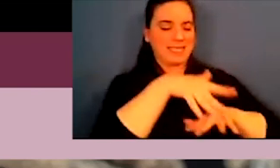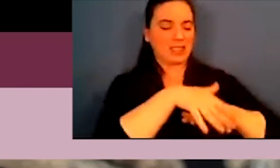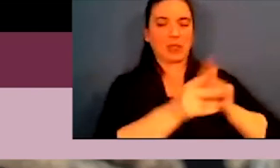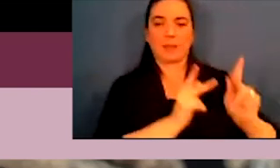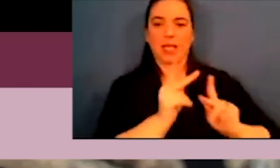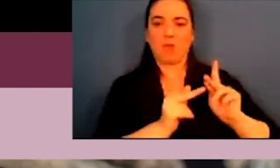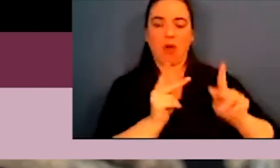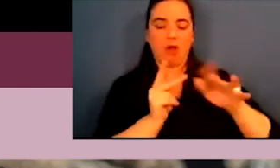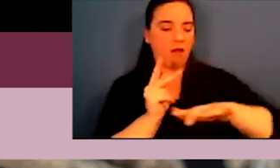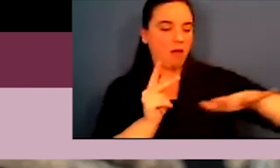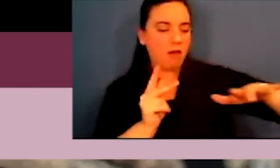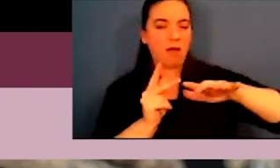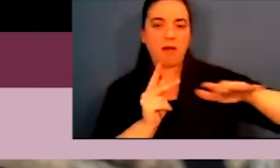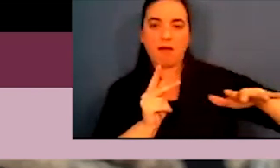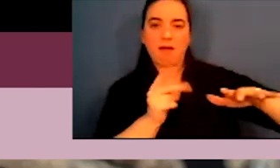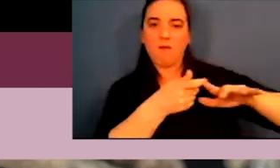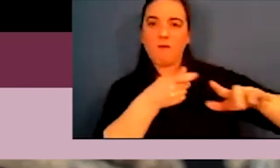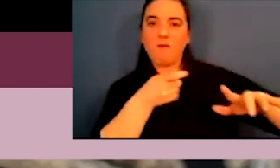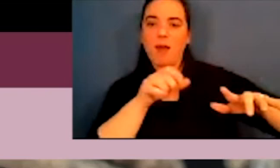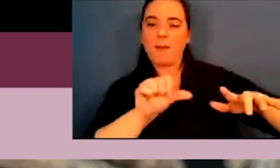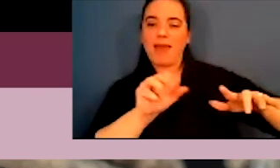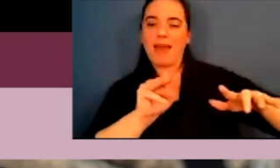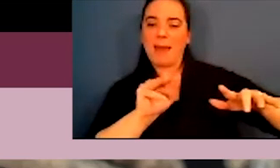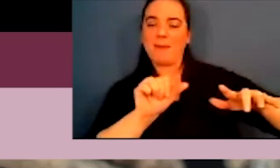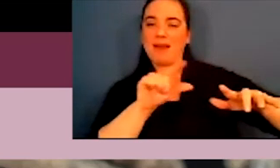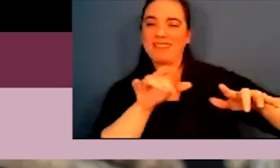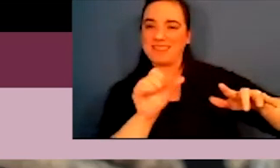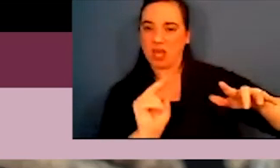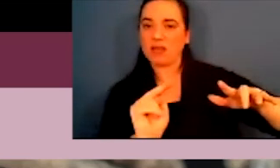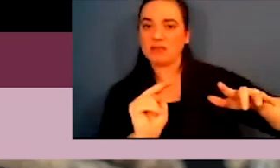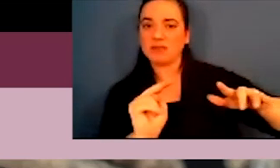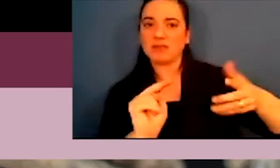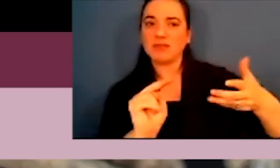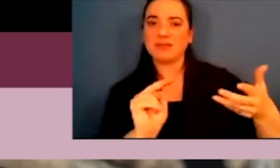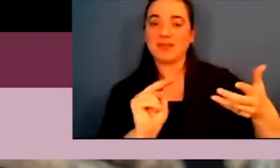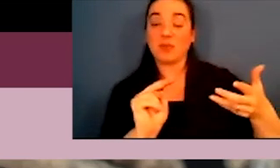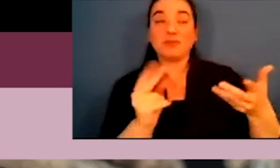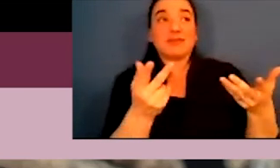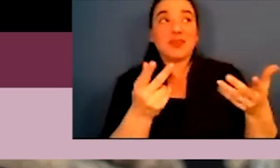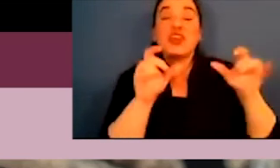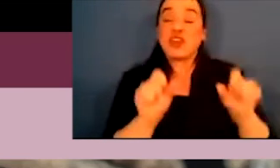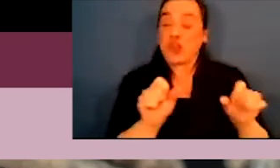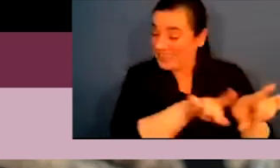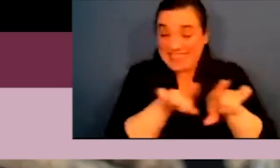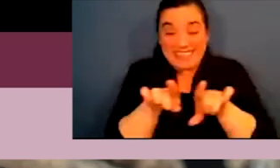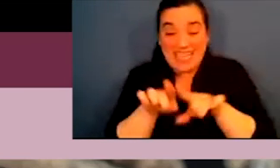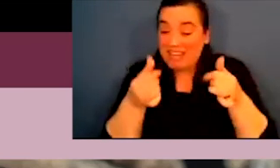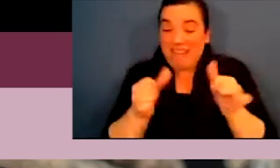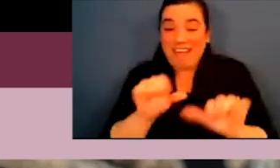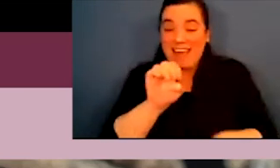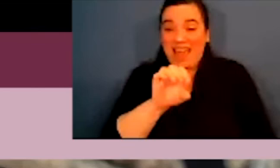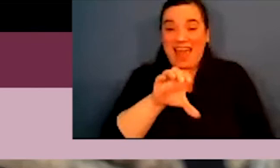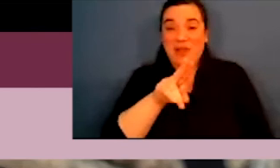indigenous people from the Amazon, be